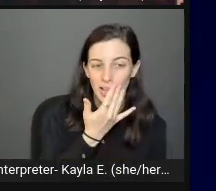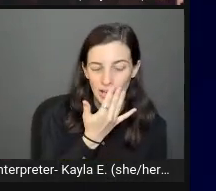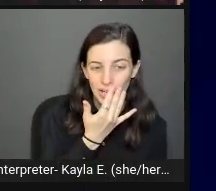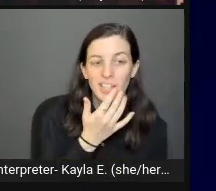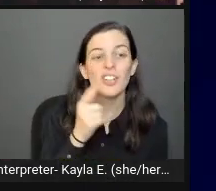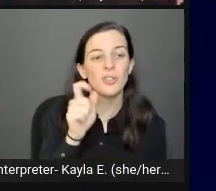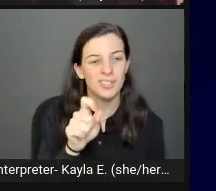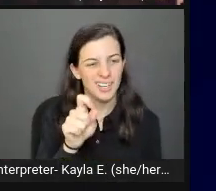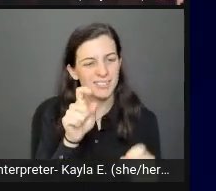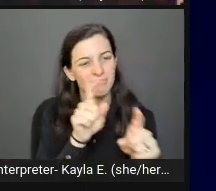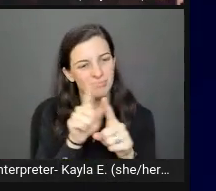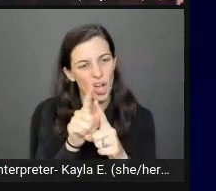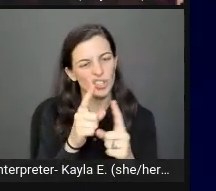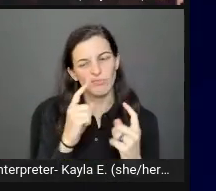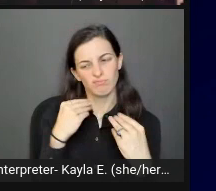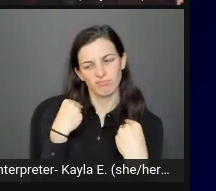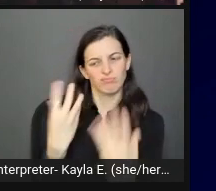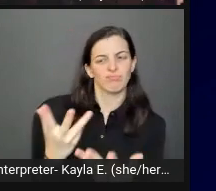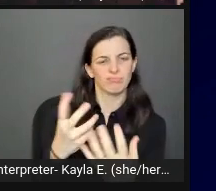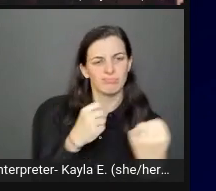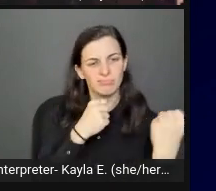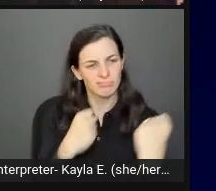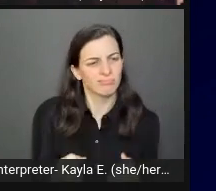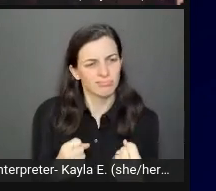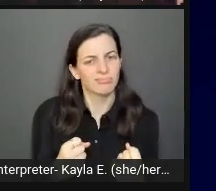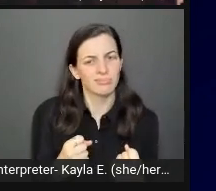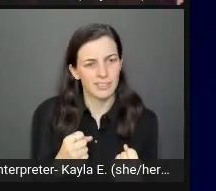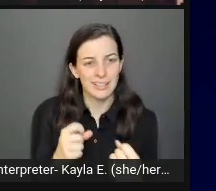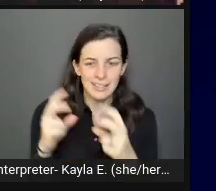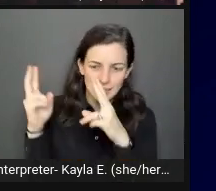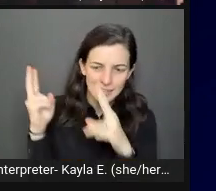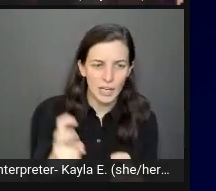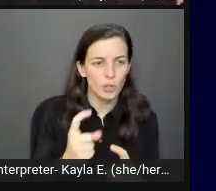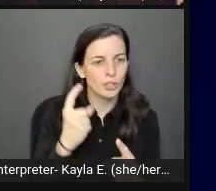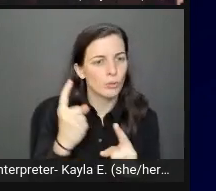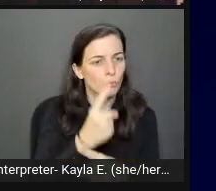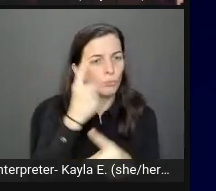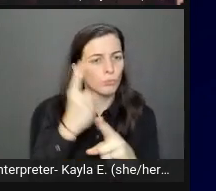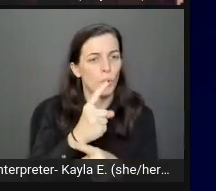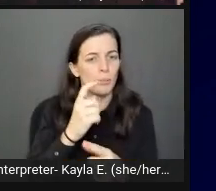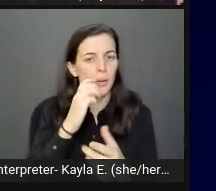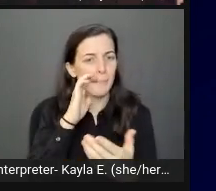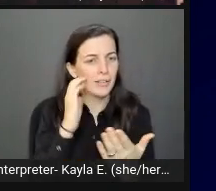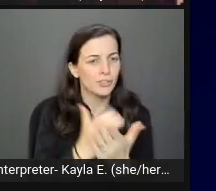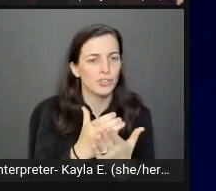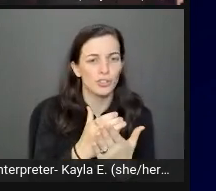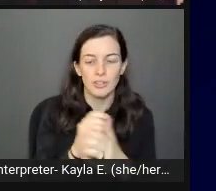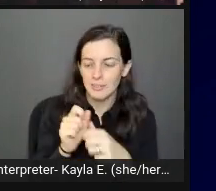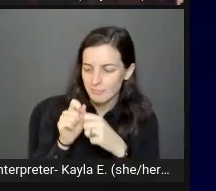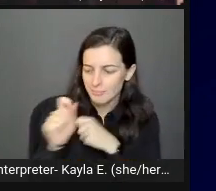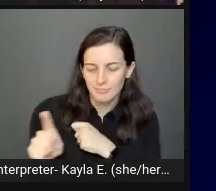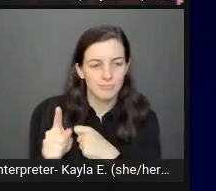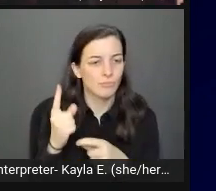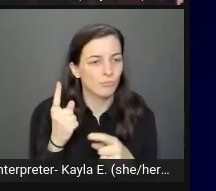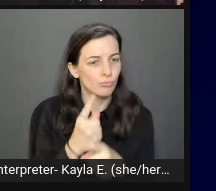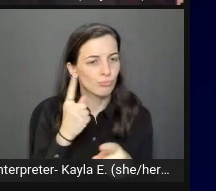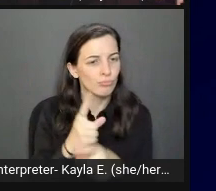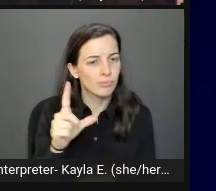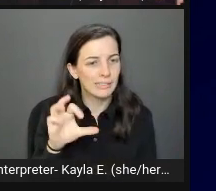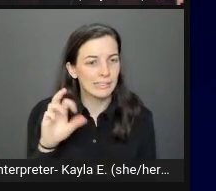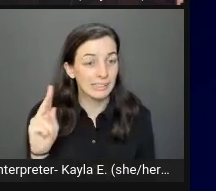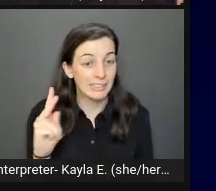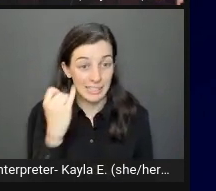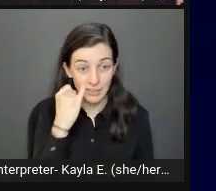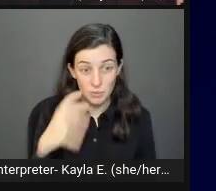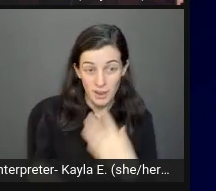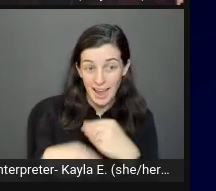can instill confidence that a visually impaired user is downloading the correct version of the image or sending the right link. By taking the extra few seconds